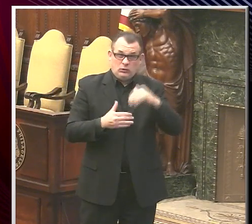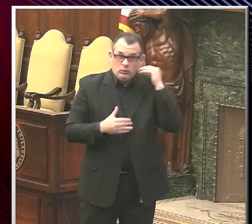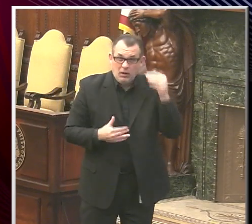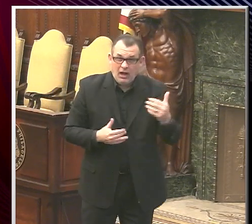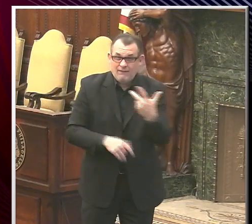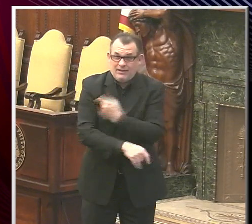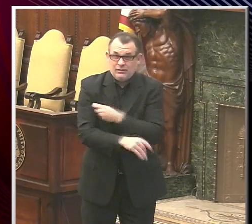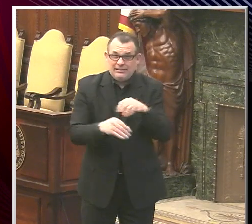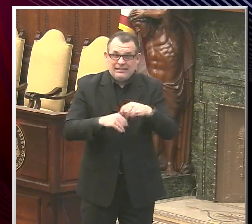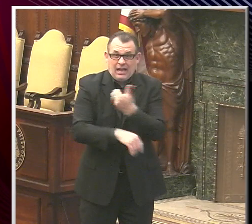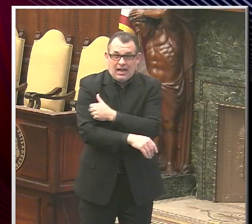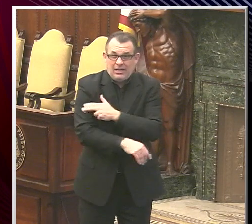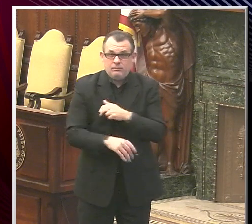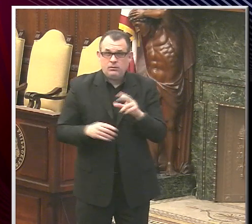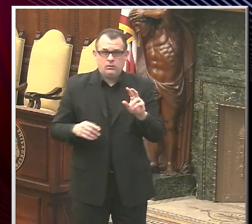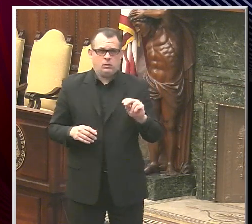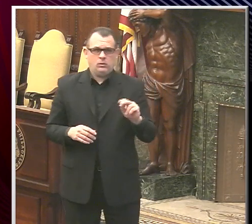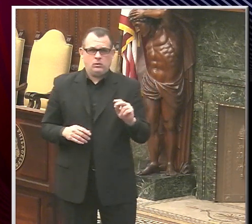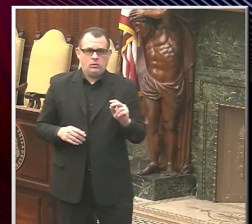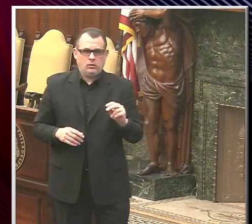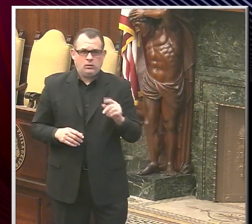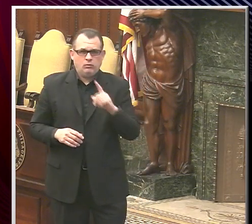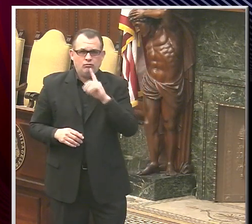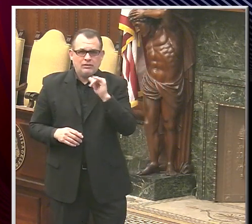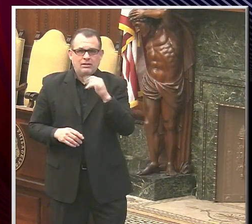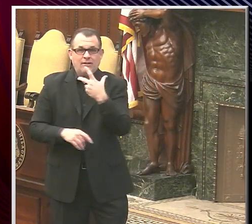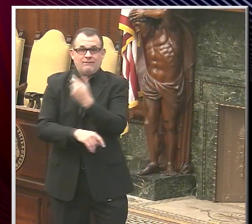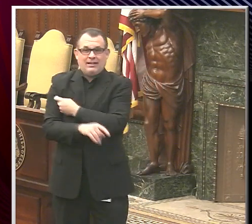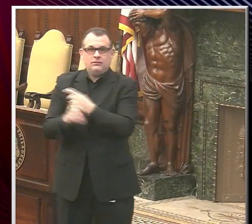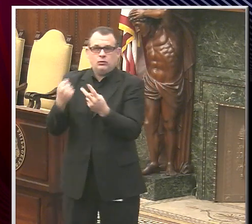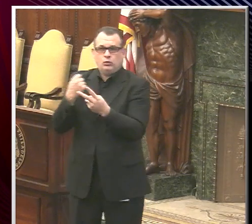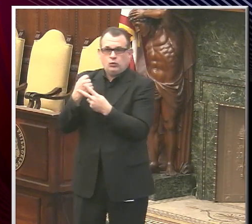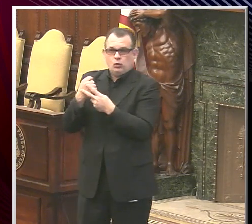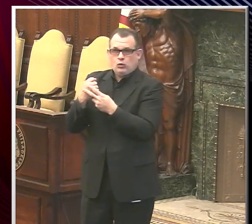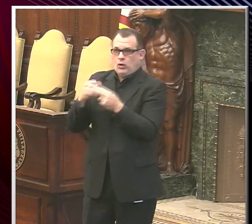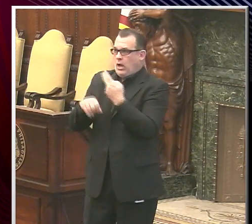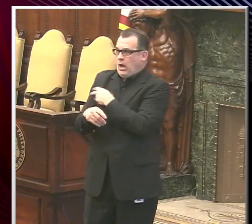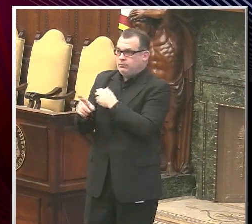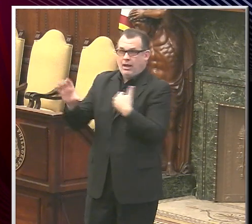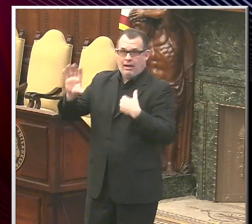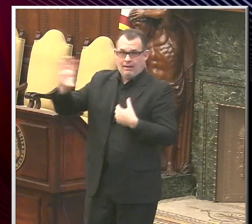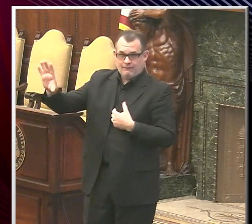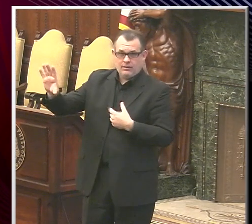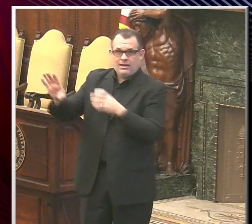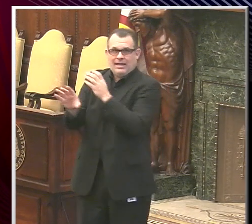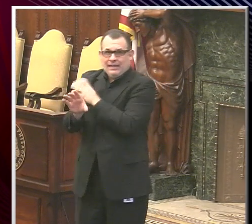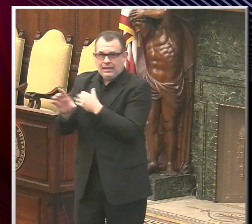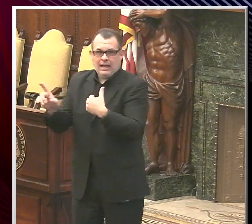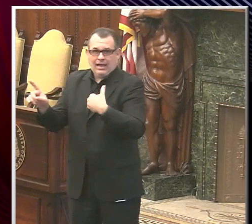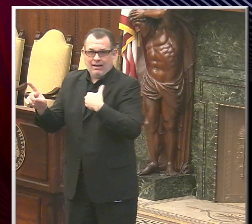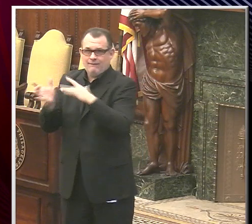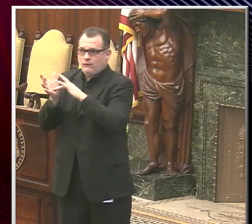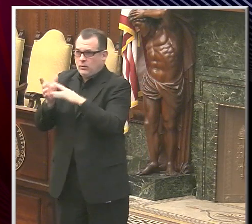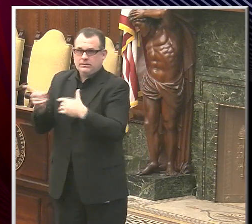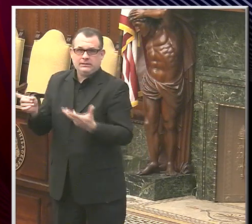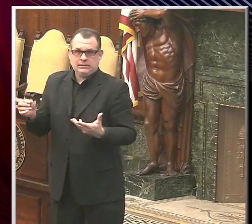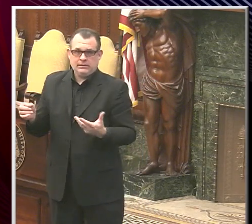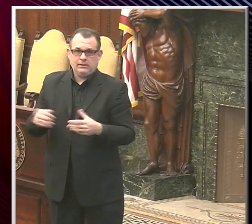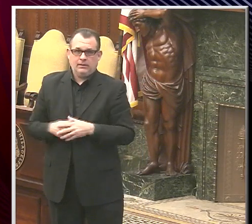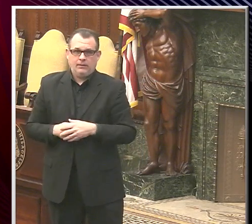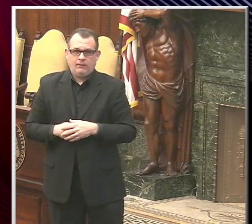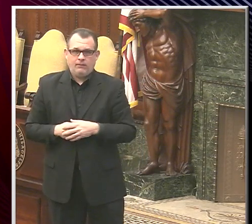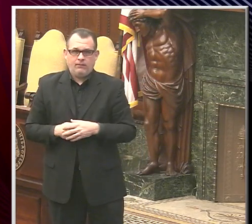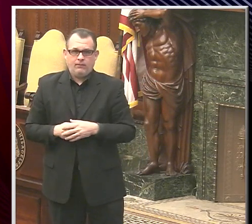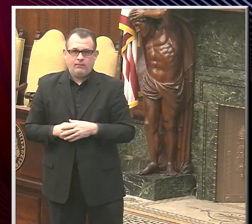right now? You know, there is vaccine stored in hospitals and clinics and pharmacies. There is a certain inventory throughout the